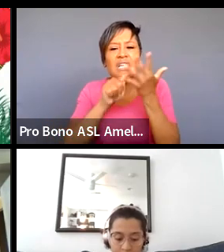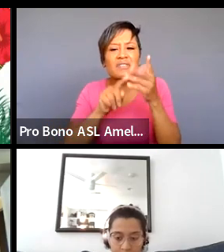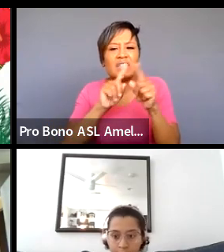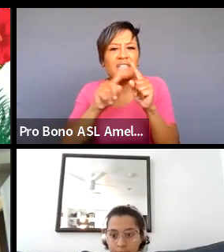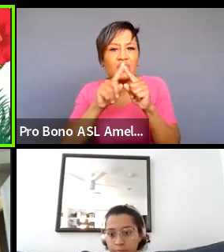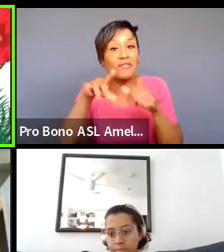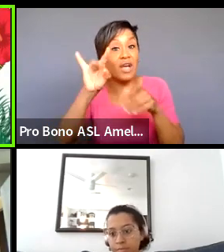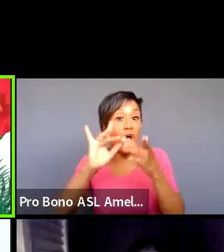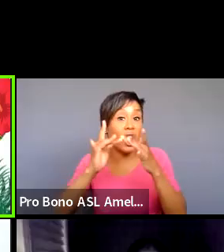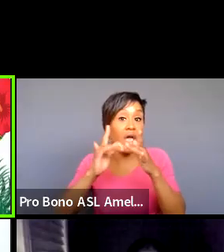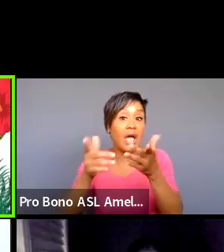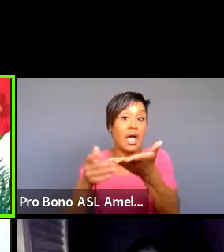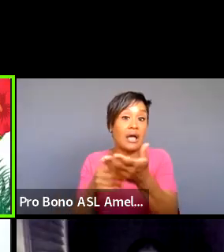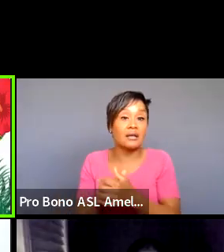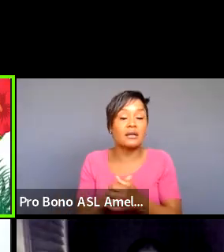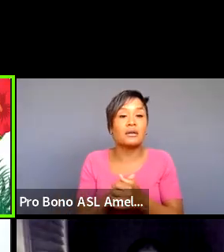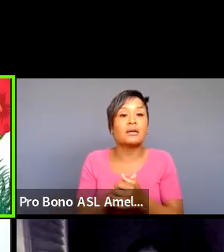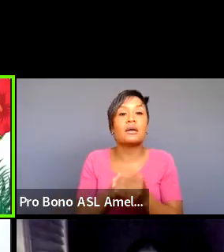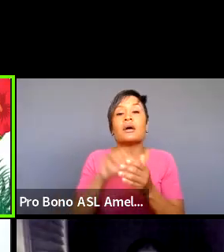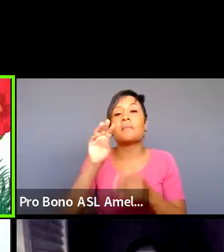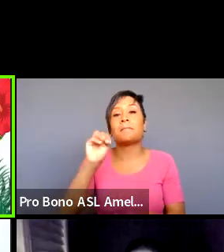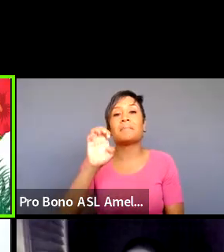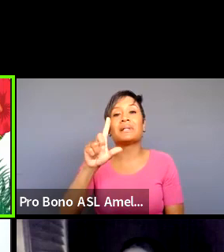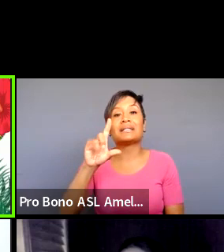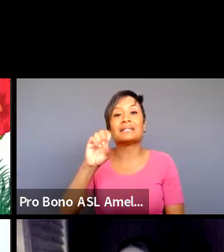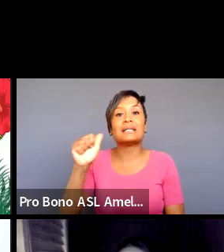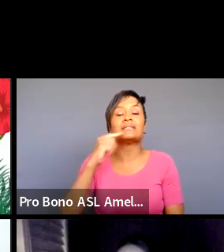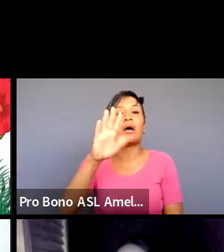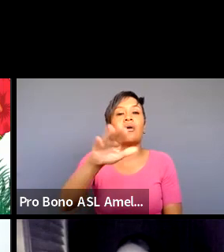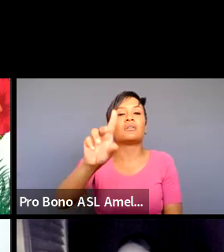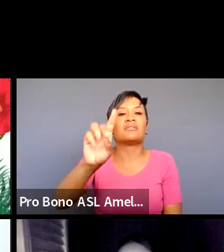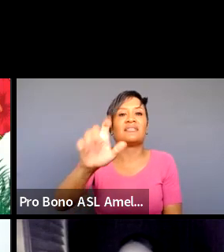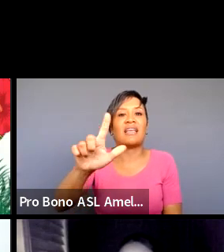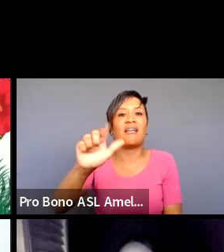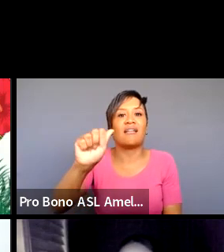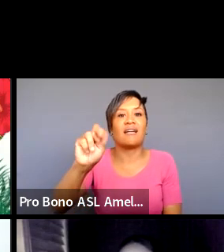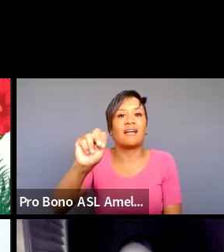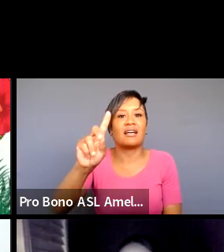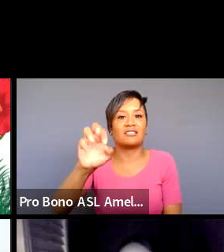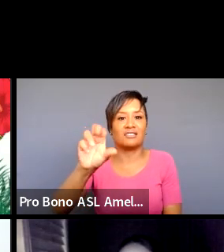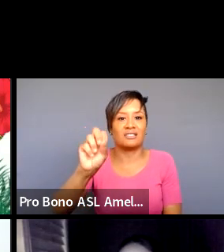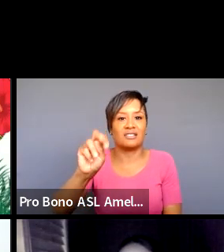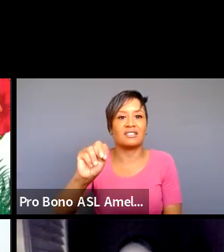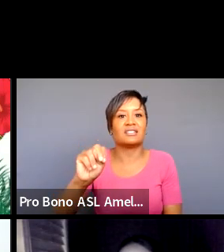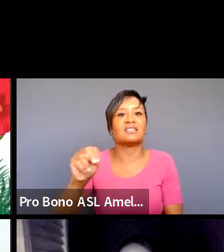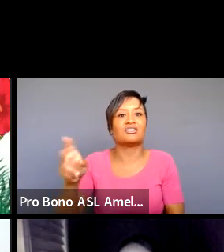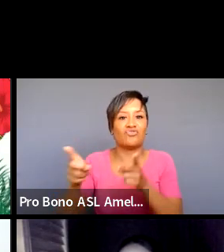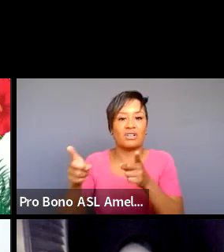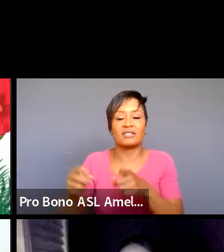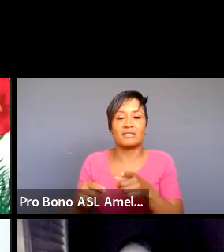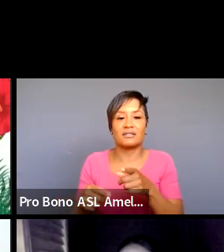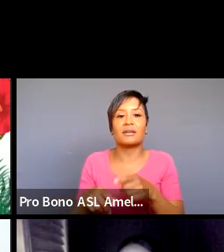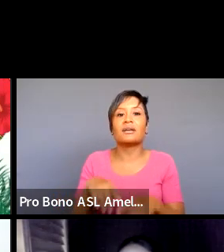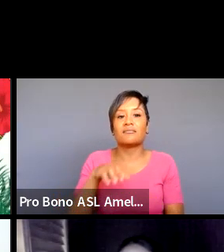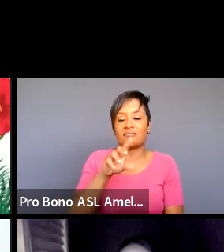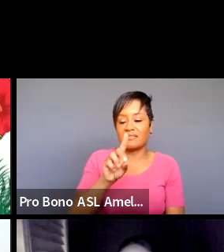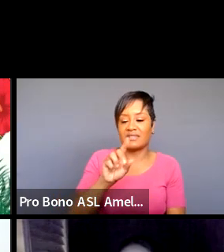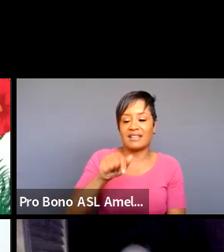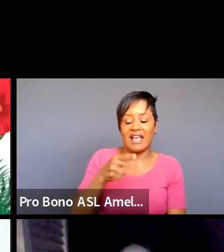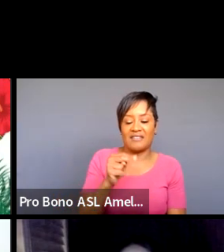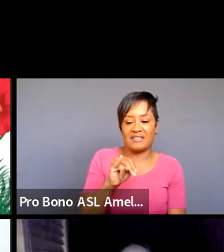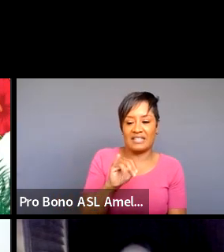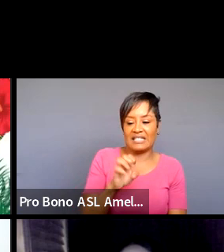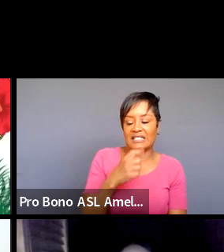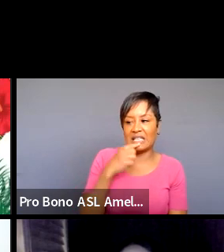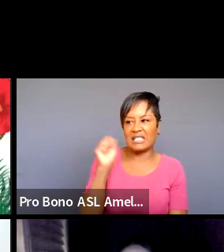online dale or landersmith yes yes and they're directing yes um and so it's